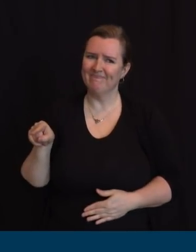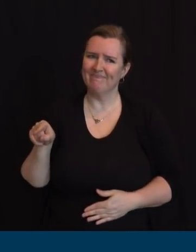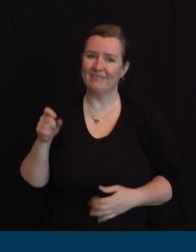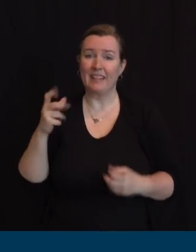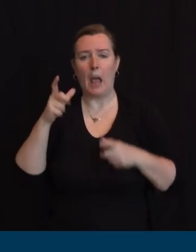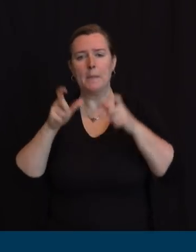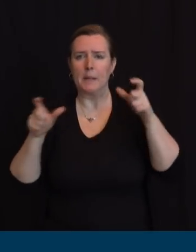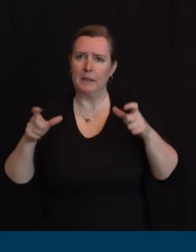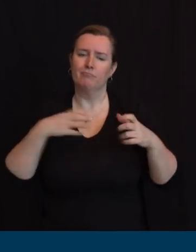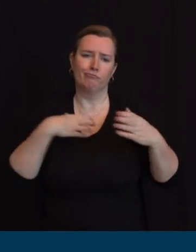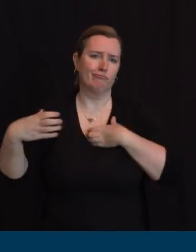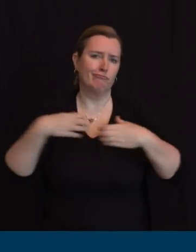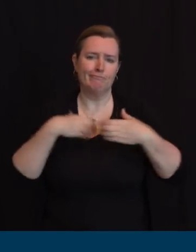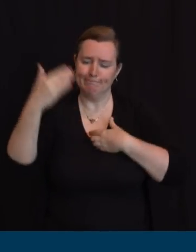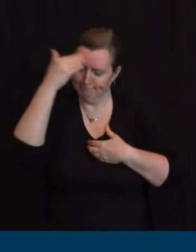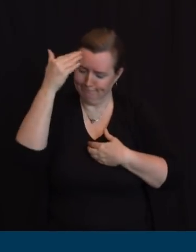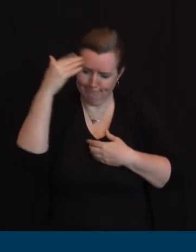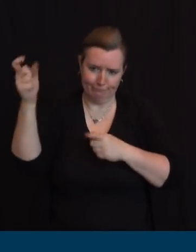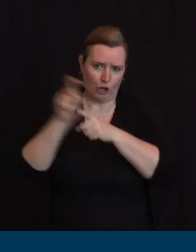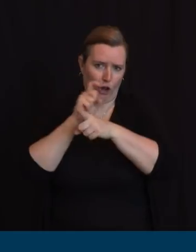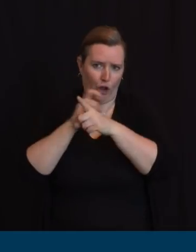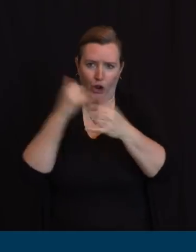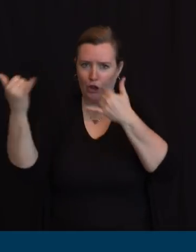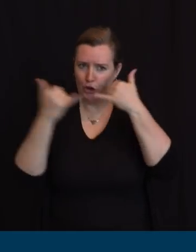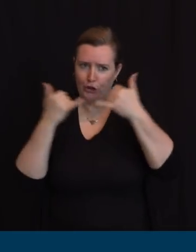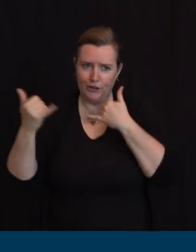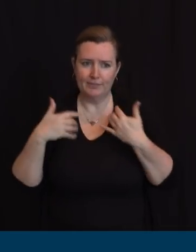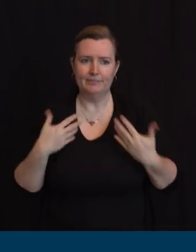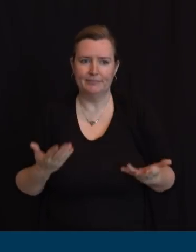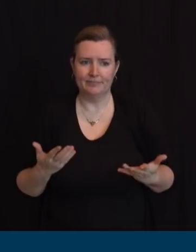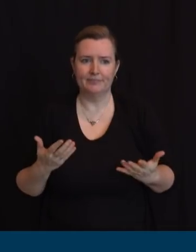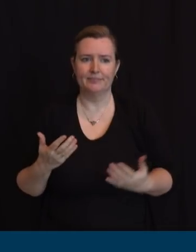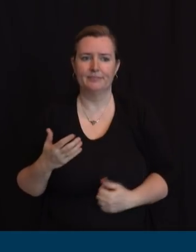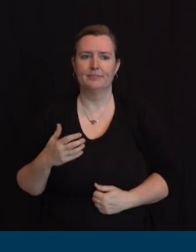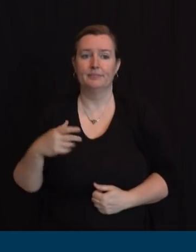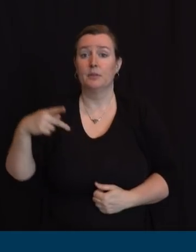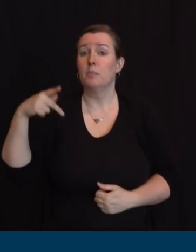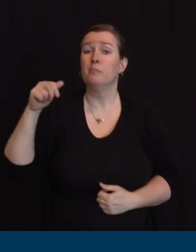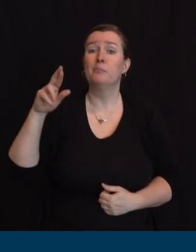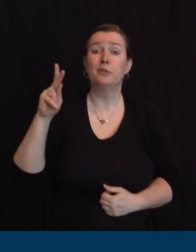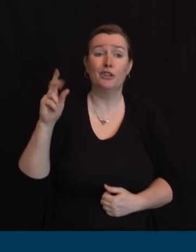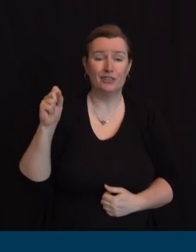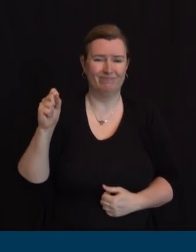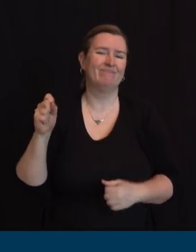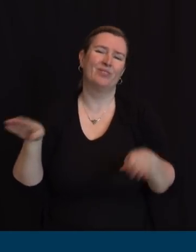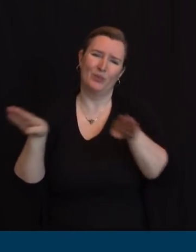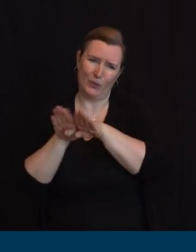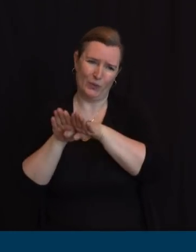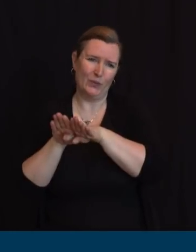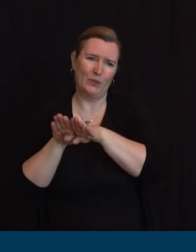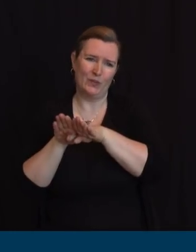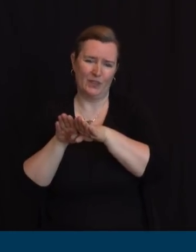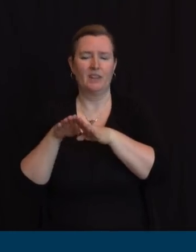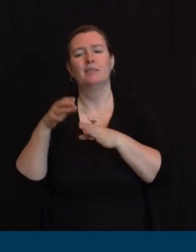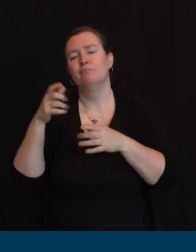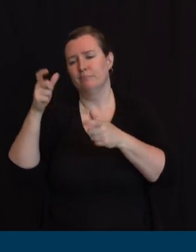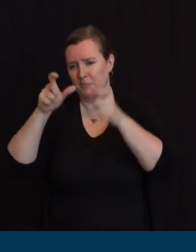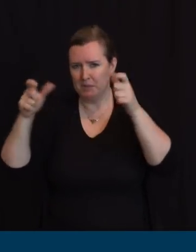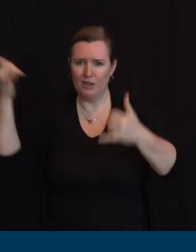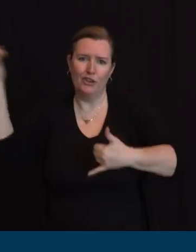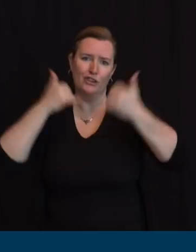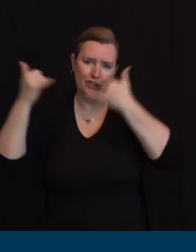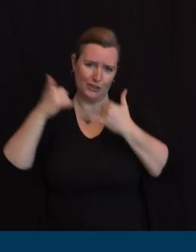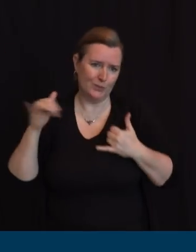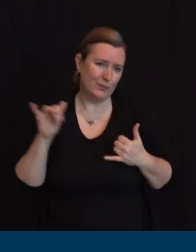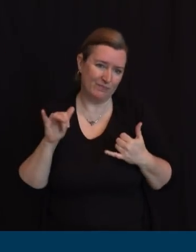of a high school senior who wants to make sure we have graduations sign me up for everything assuming we can safely do any of the